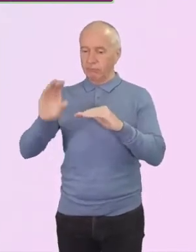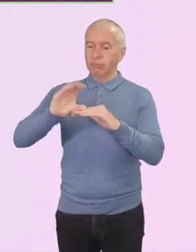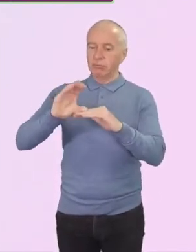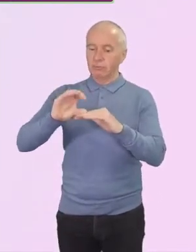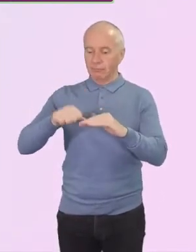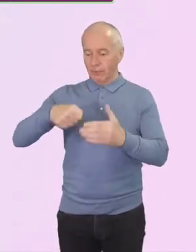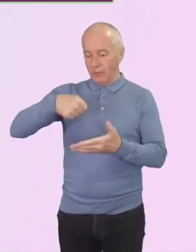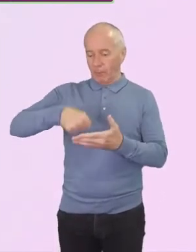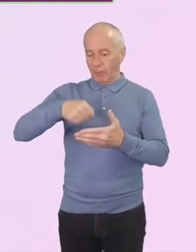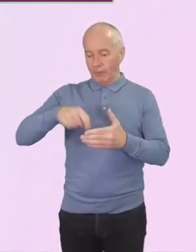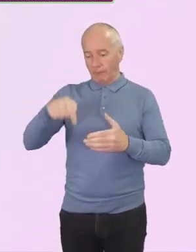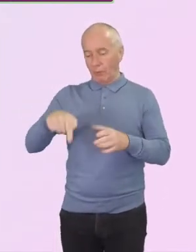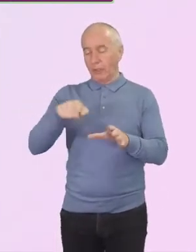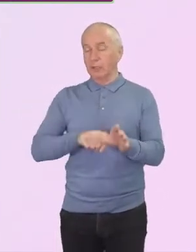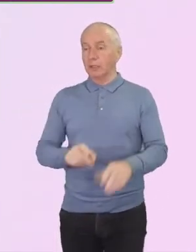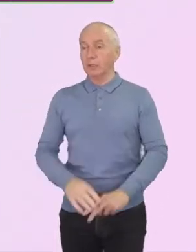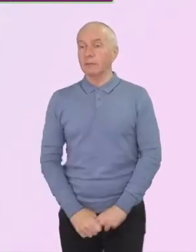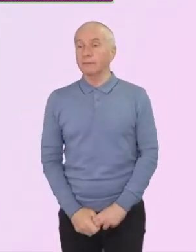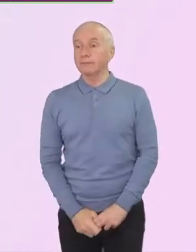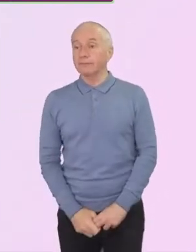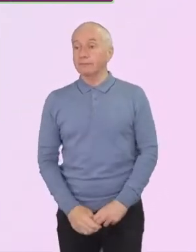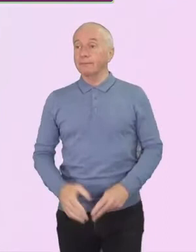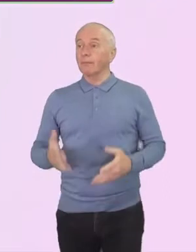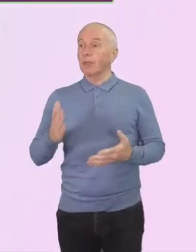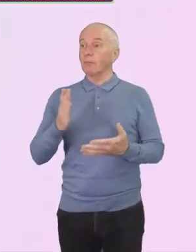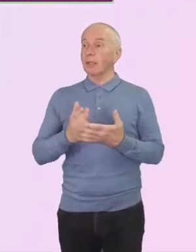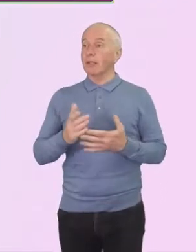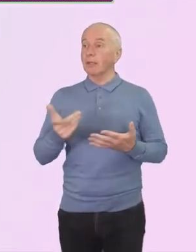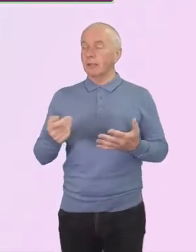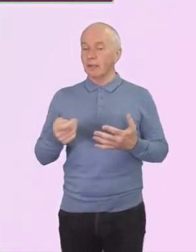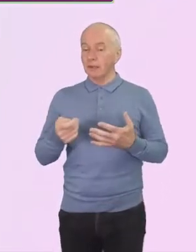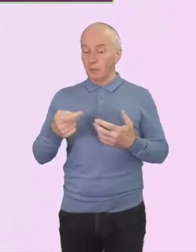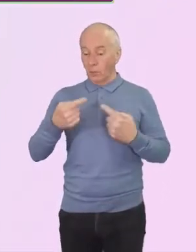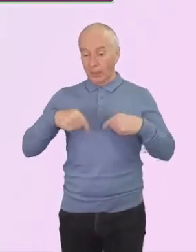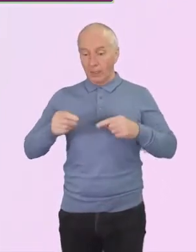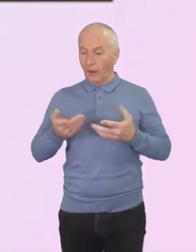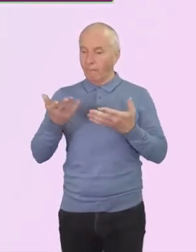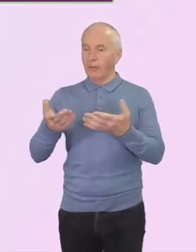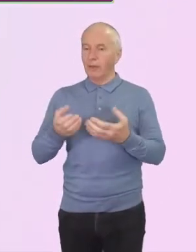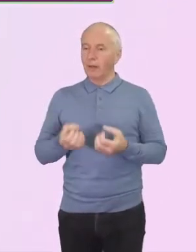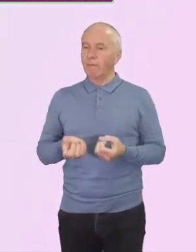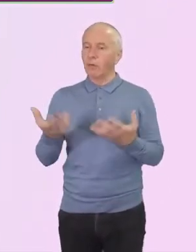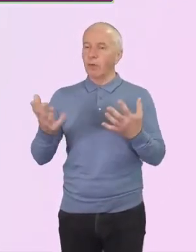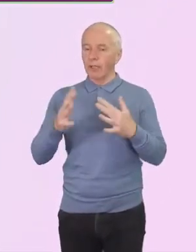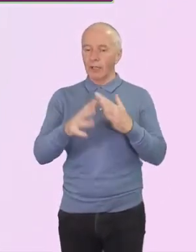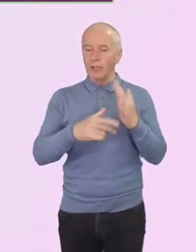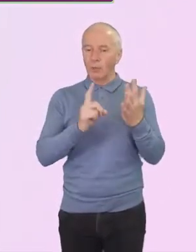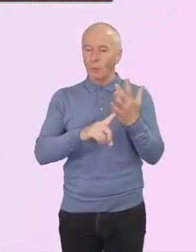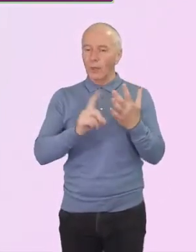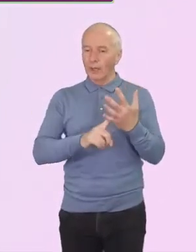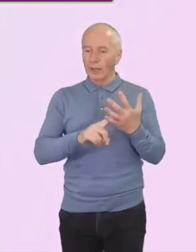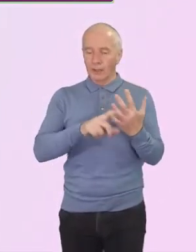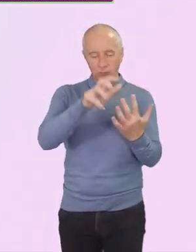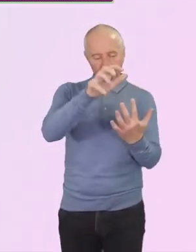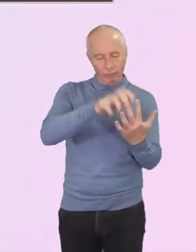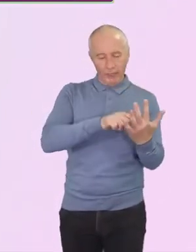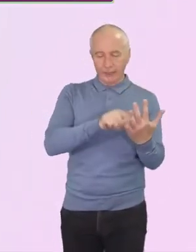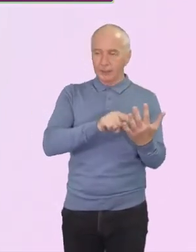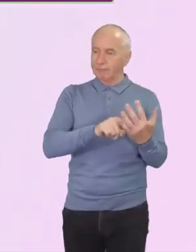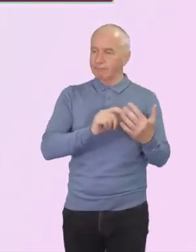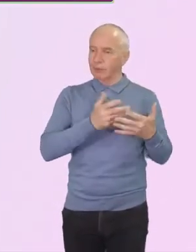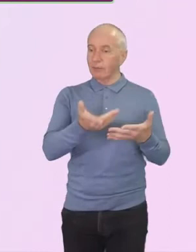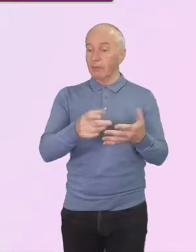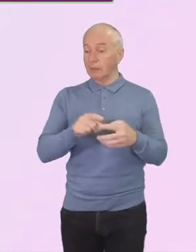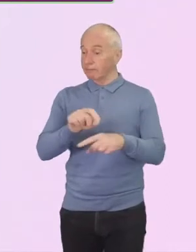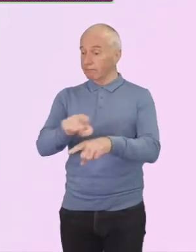I remind you that we offer a free will writing service and ask that as you consider your wills, that you